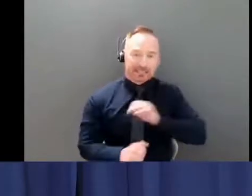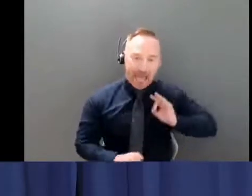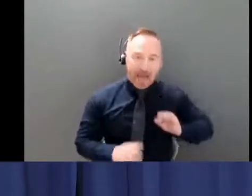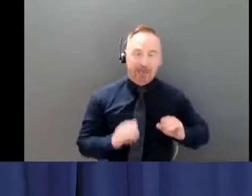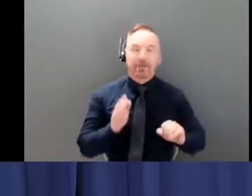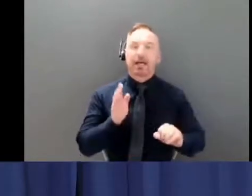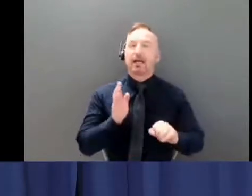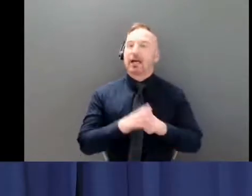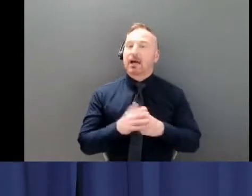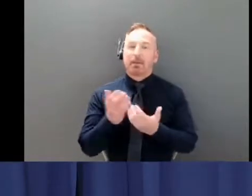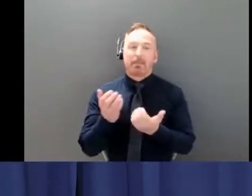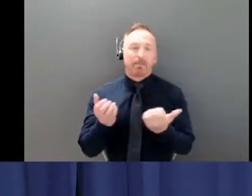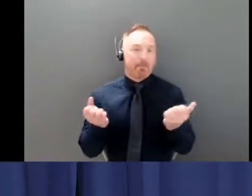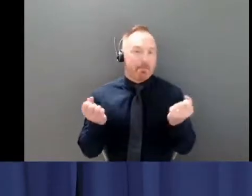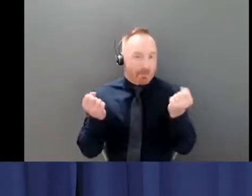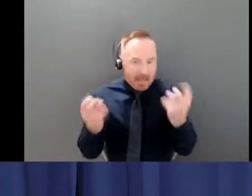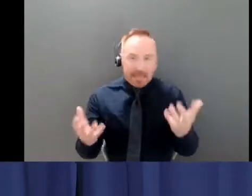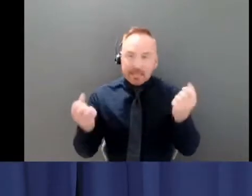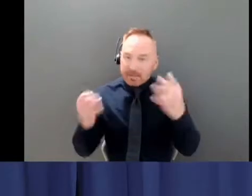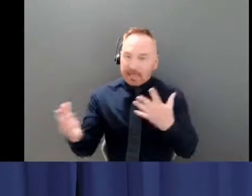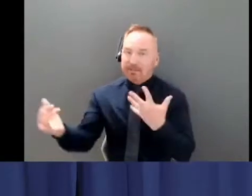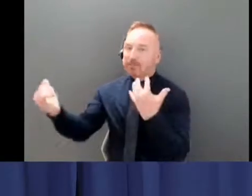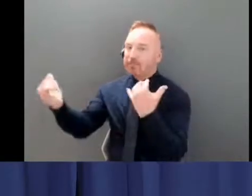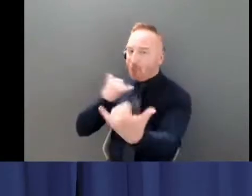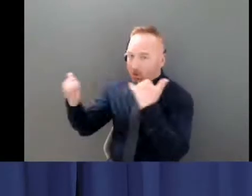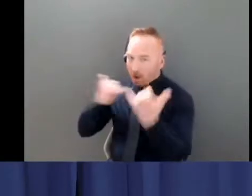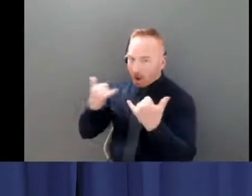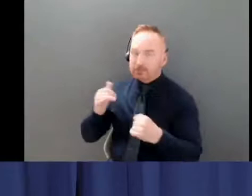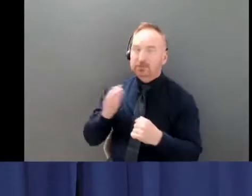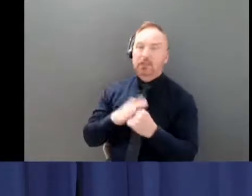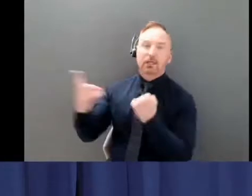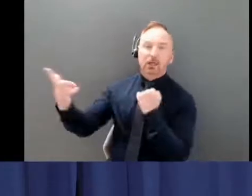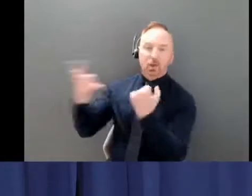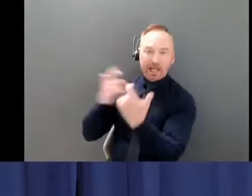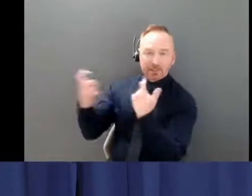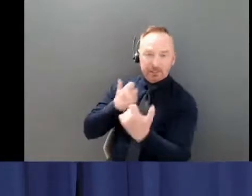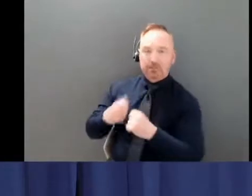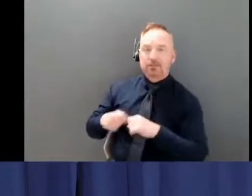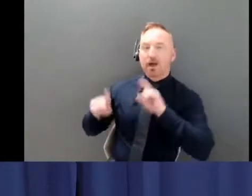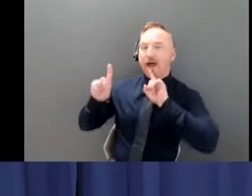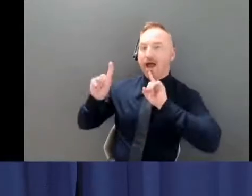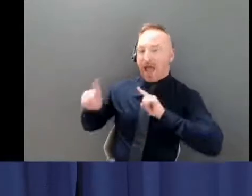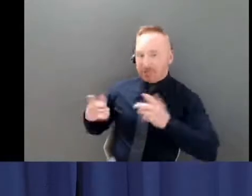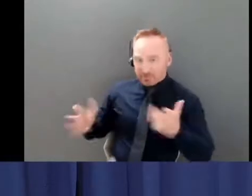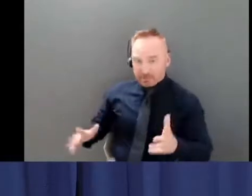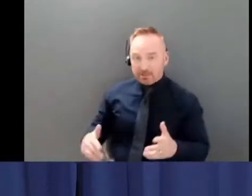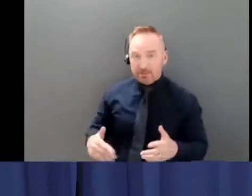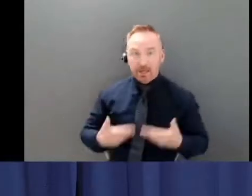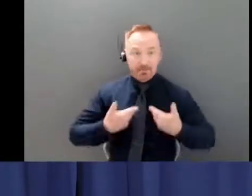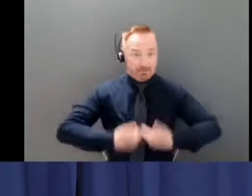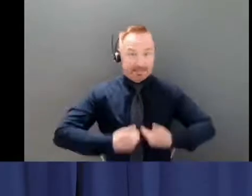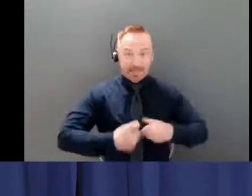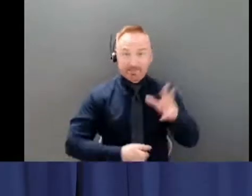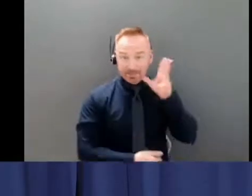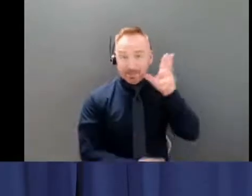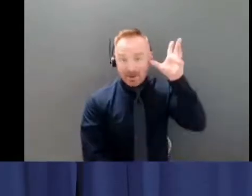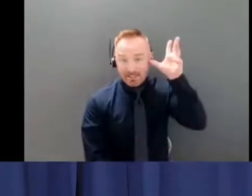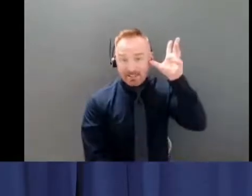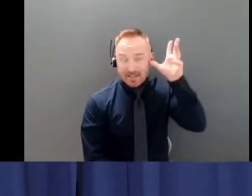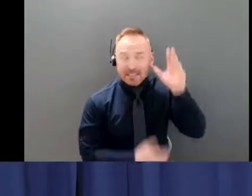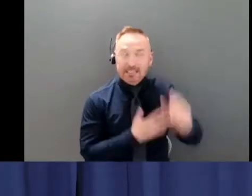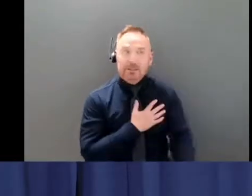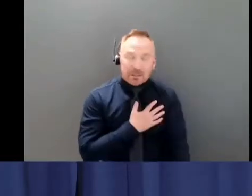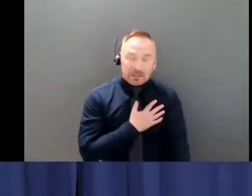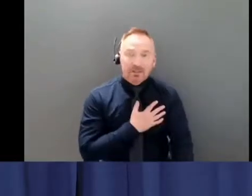and answered many questions. As a parent myself, I can sympathize that any circumstances that can